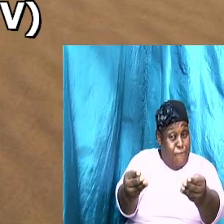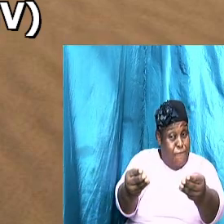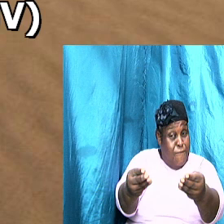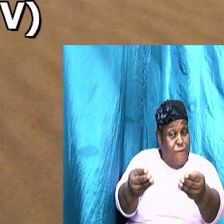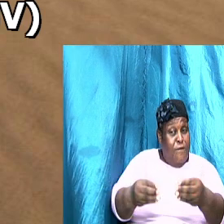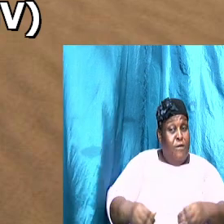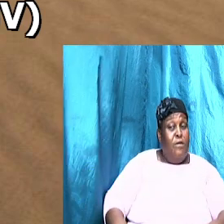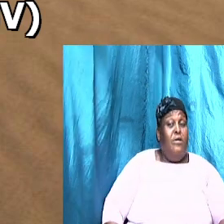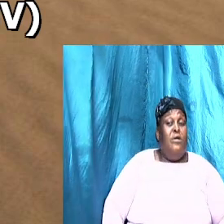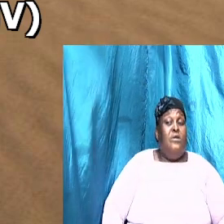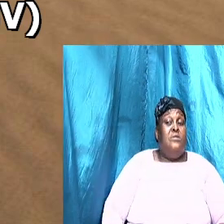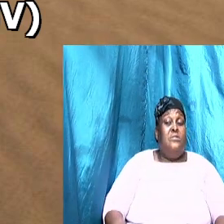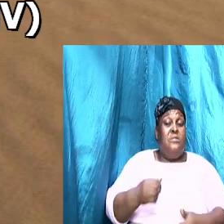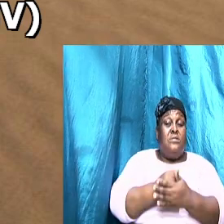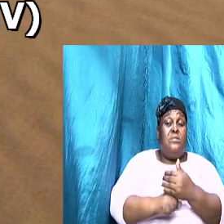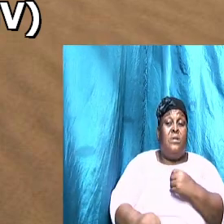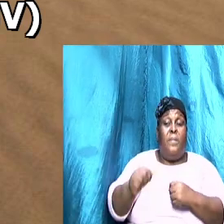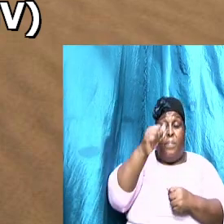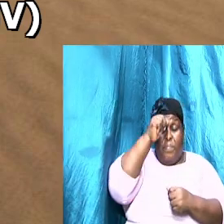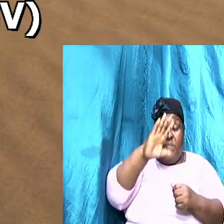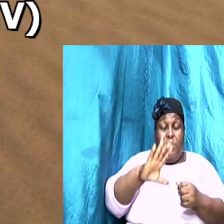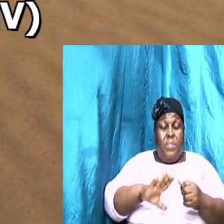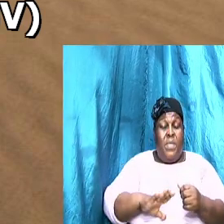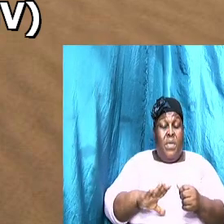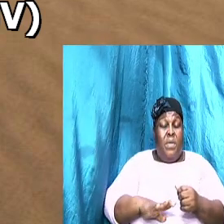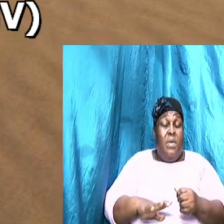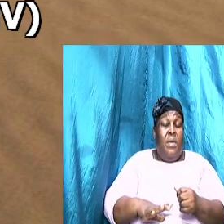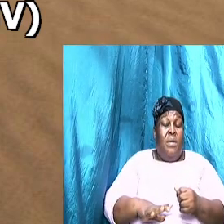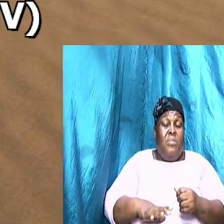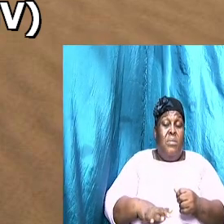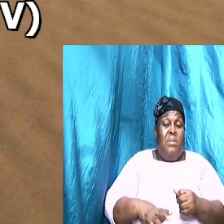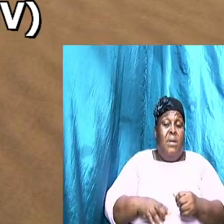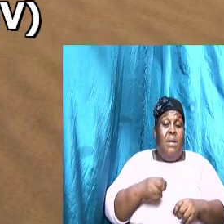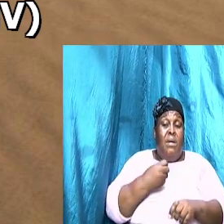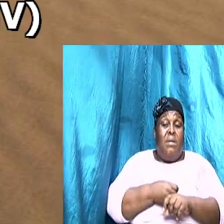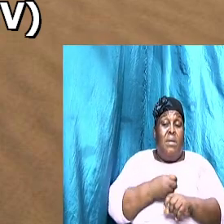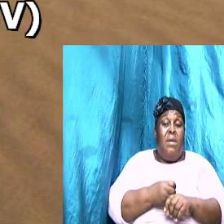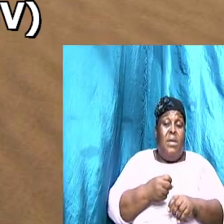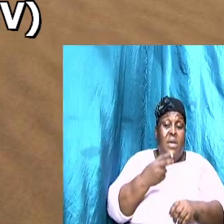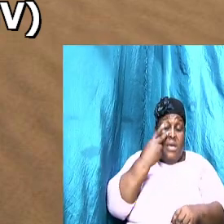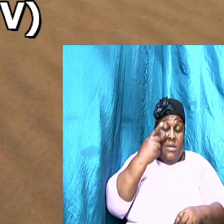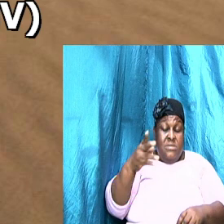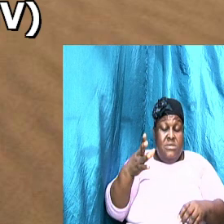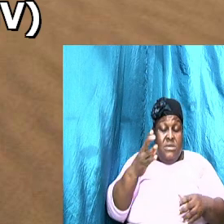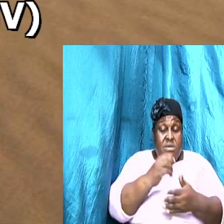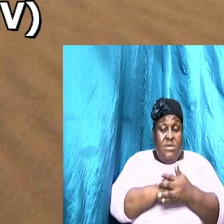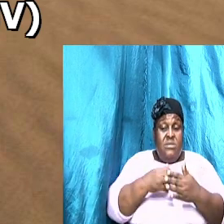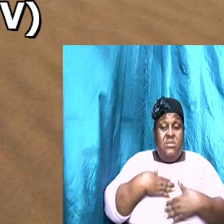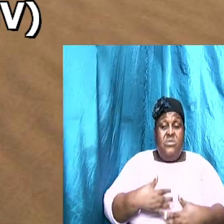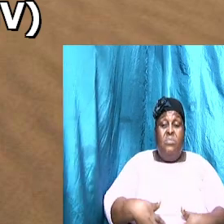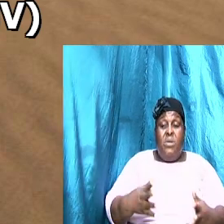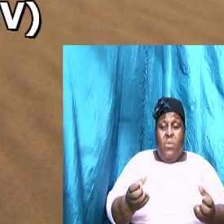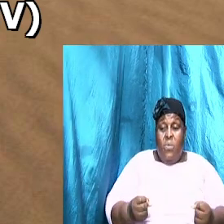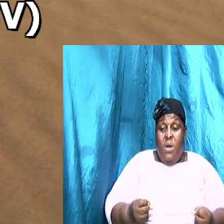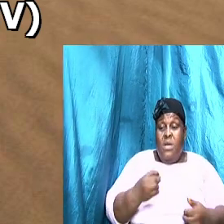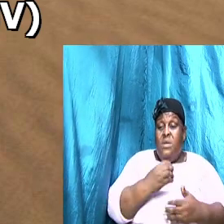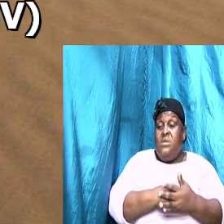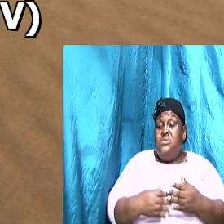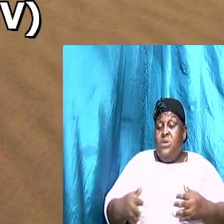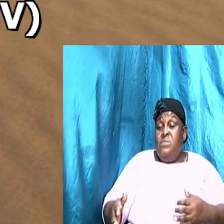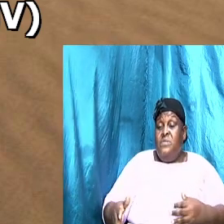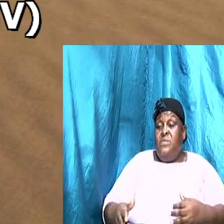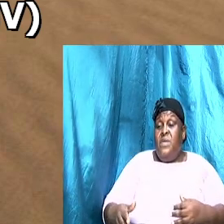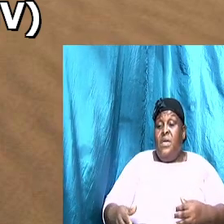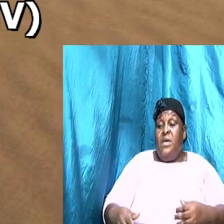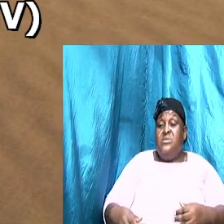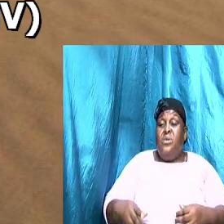that is something sometimes men are cool and callous and they see somebody wanting something and say go on lady look at her she